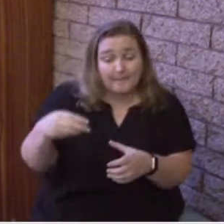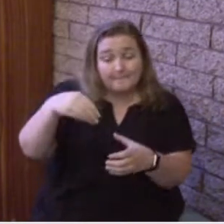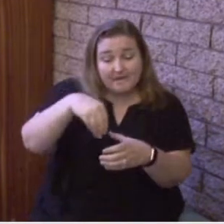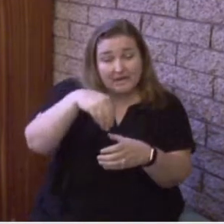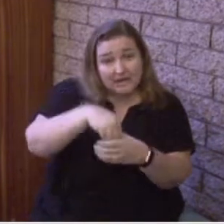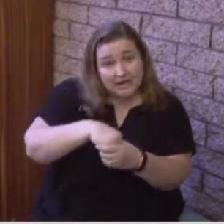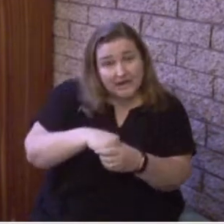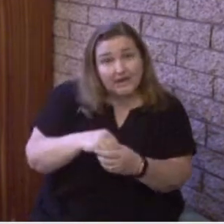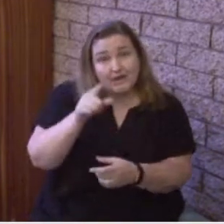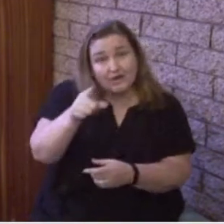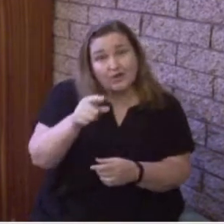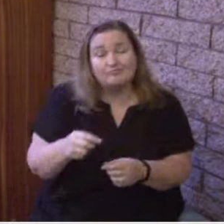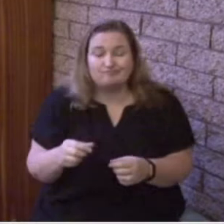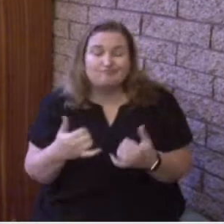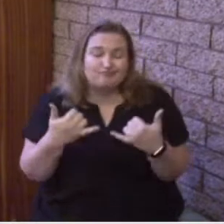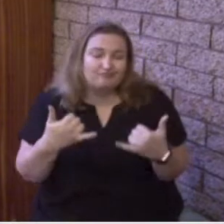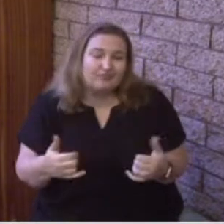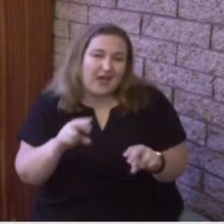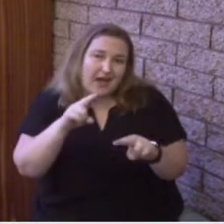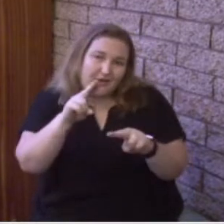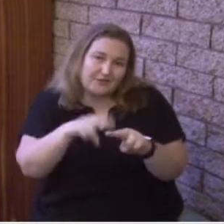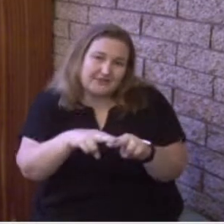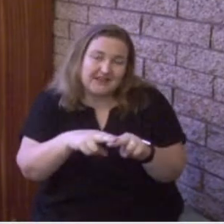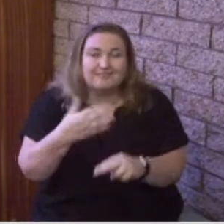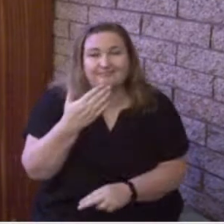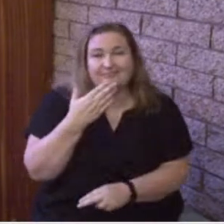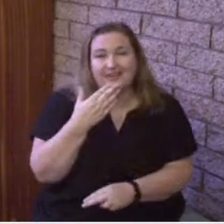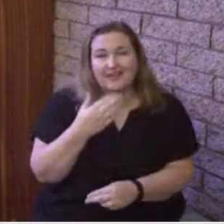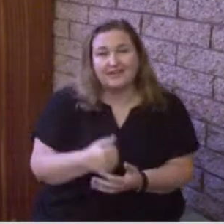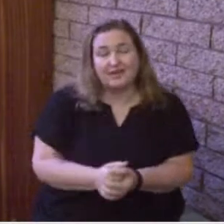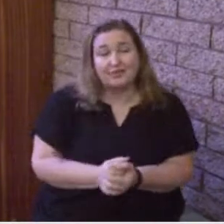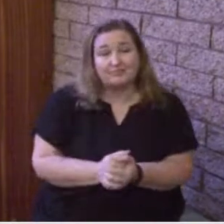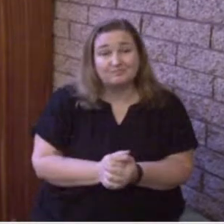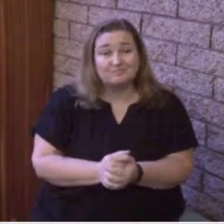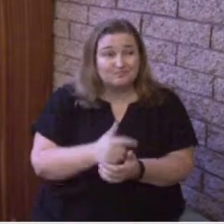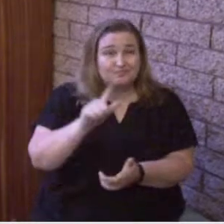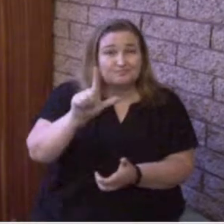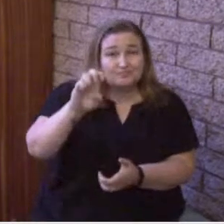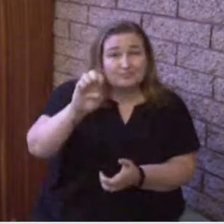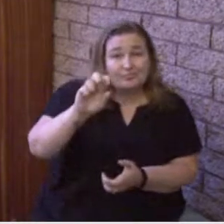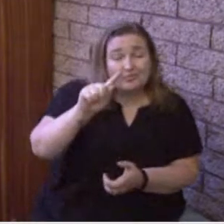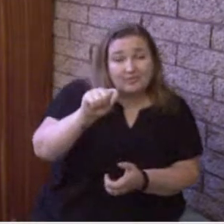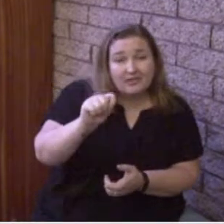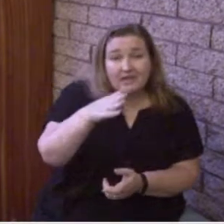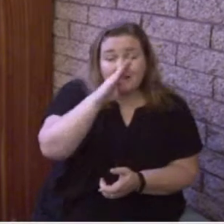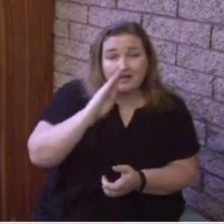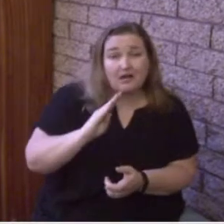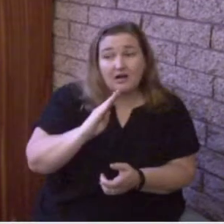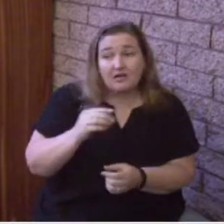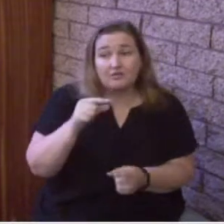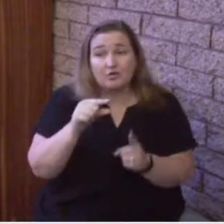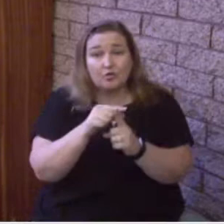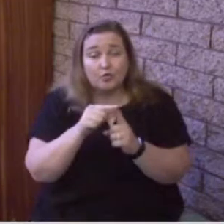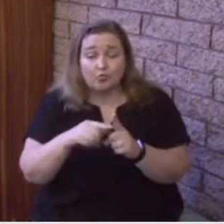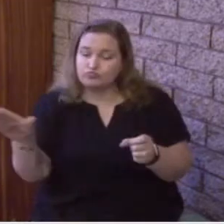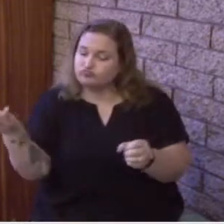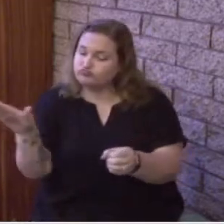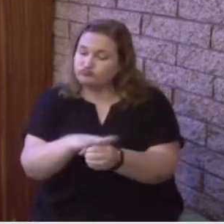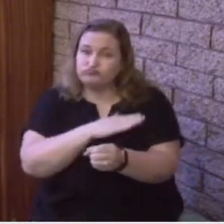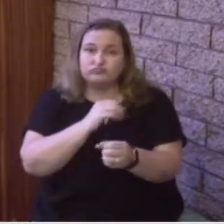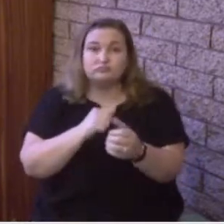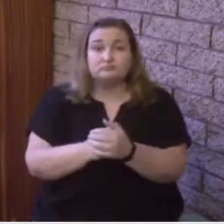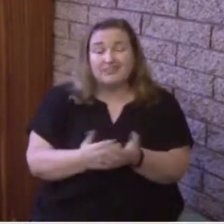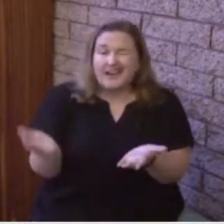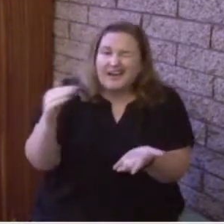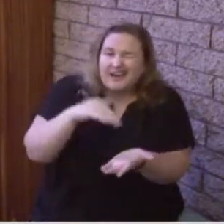I'm going to have you sit right where you are. Thank you. And let God's Word fill us today. You know, again, this